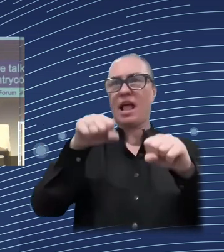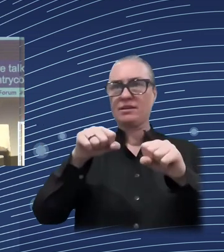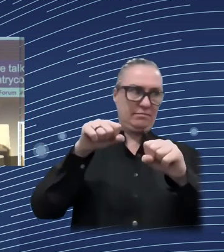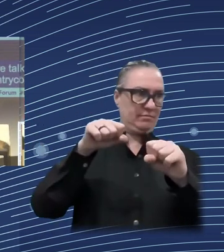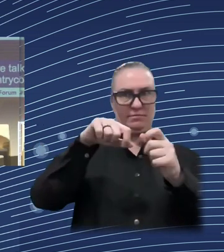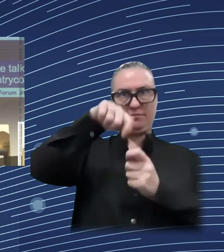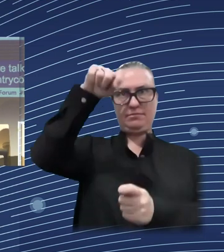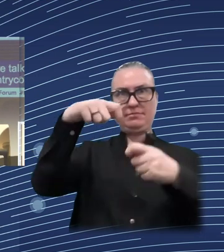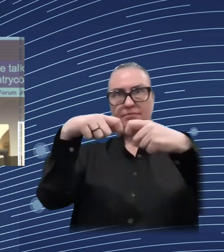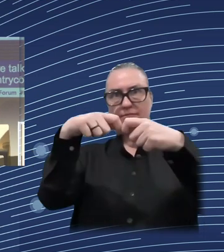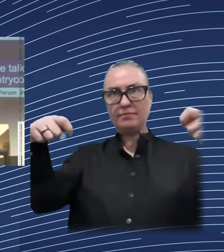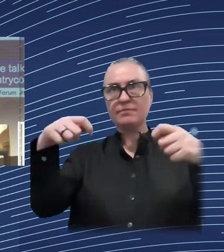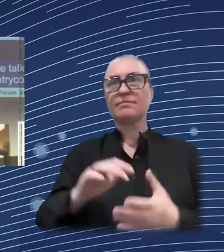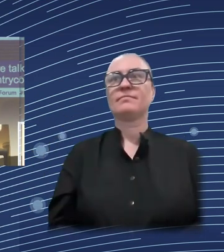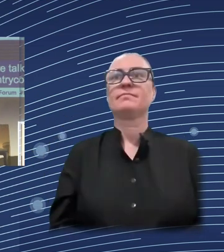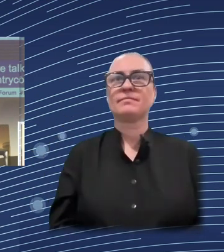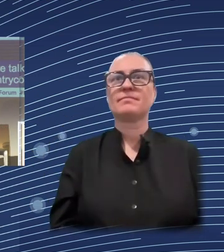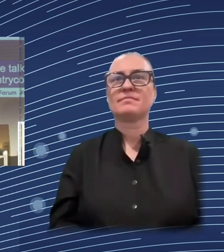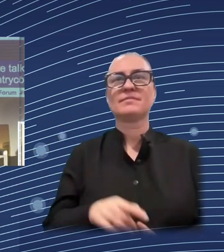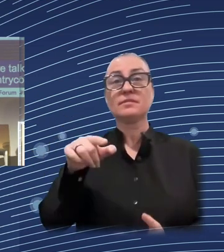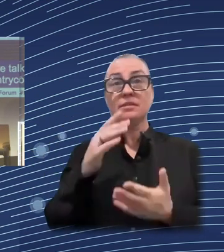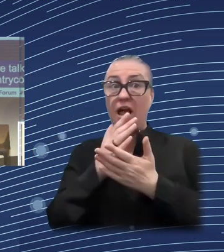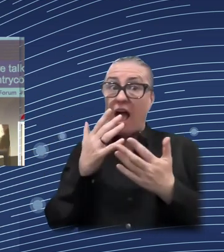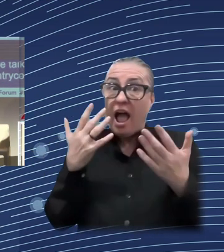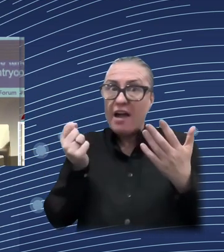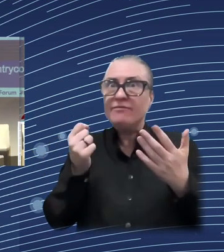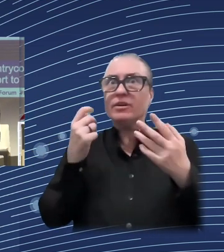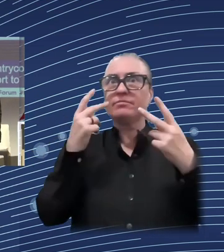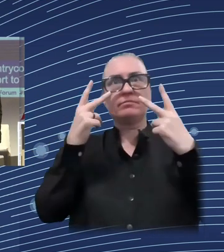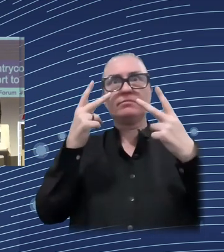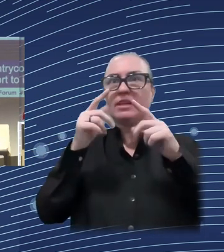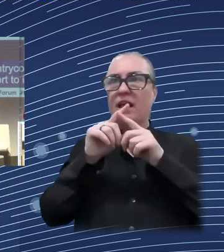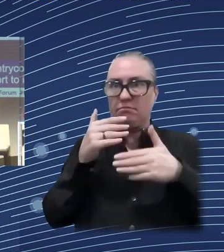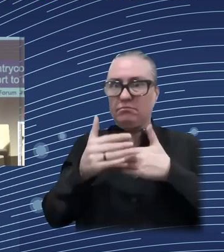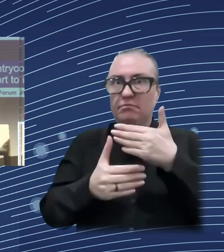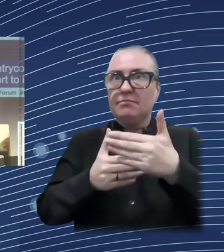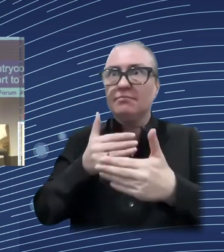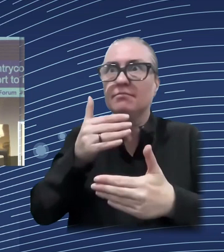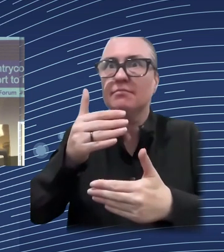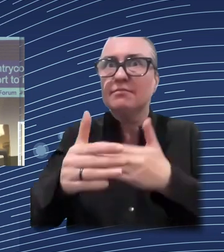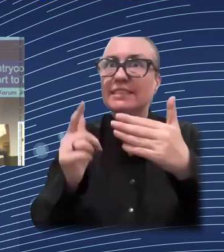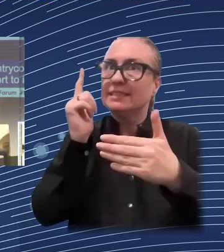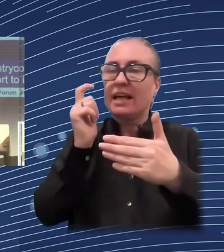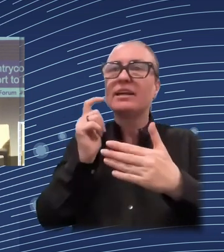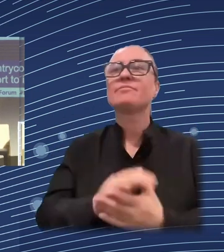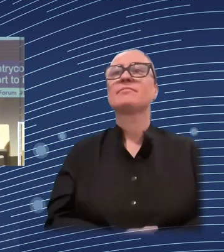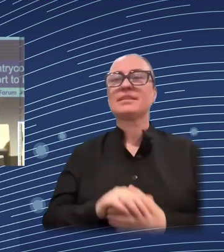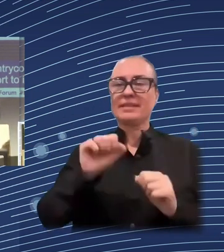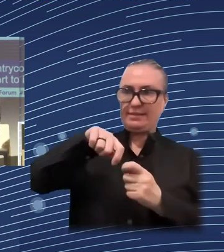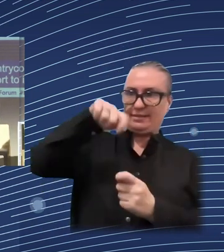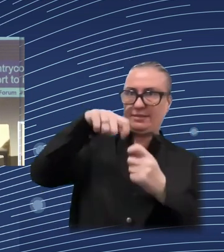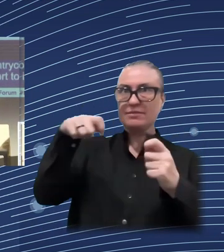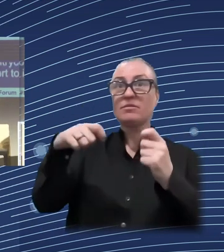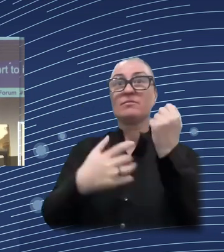Still, there is continuous effort to improve the information contained in the data. For instance, EUCIL now for income